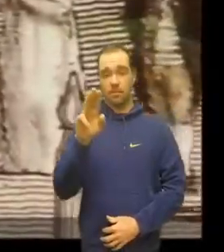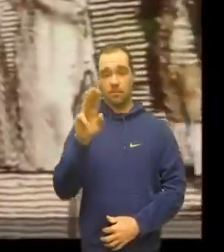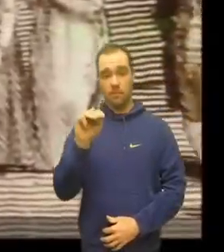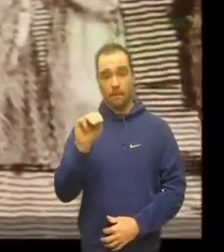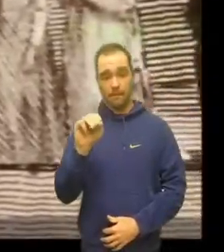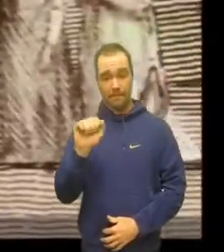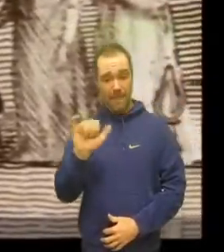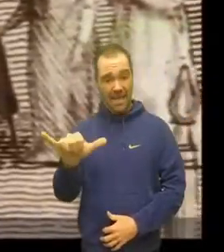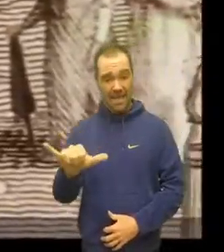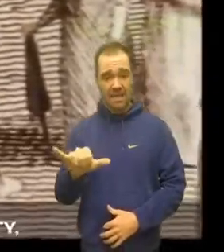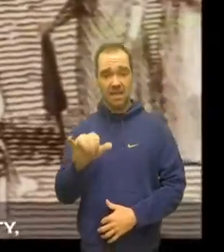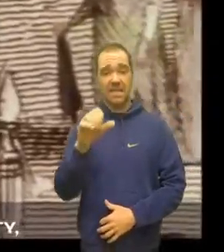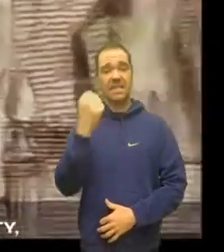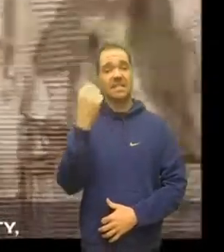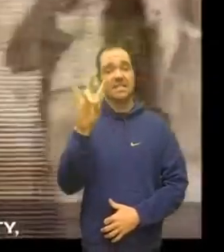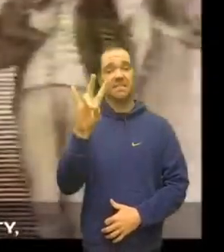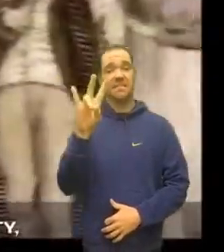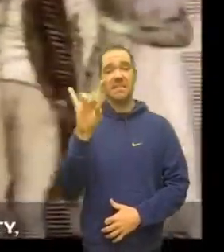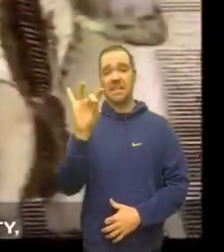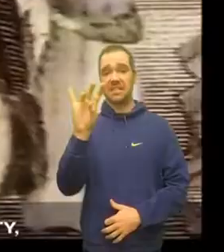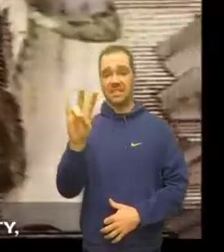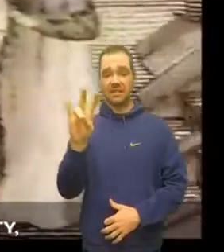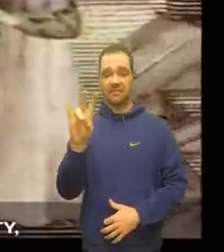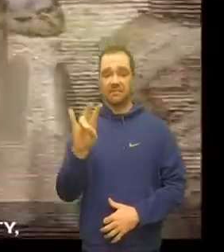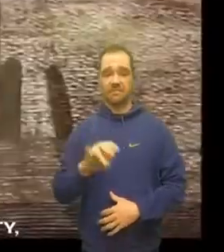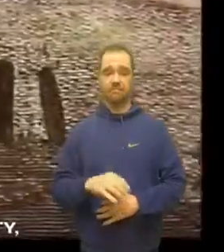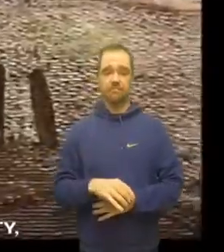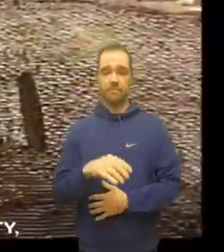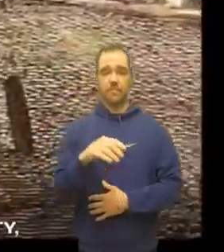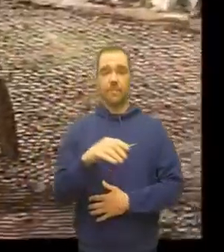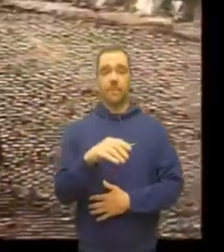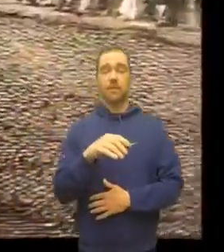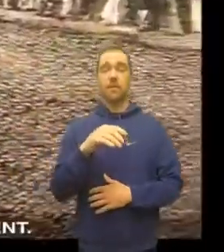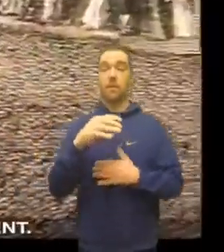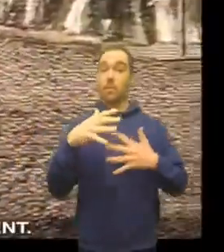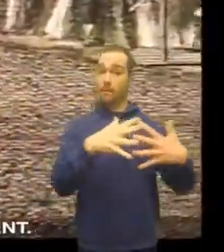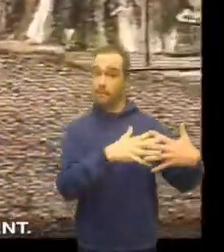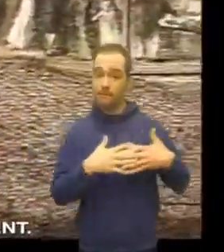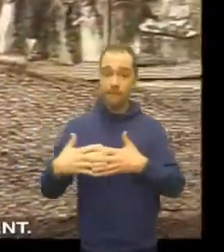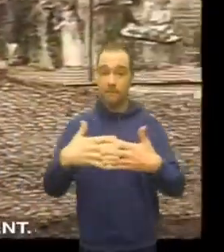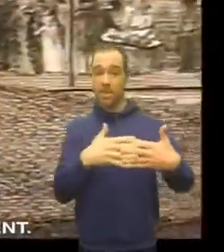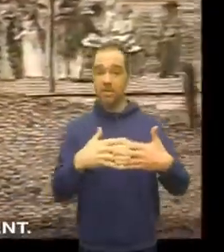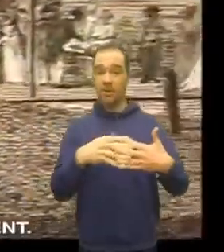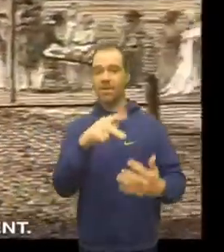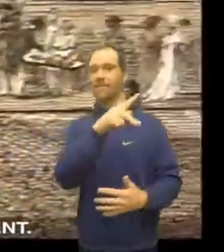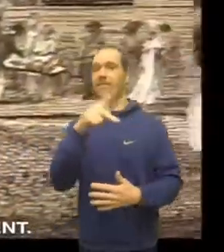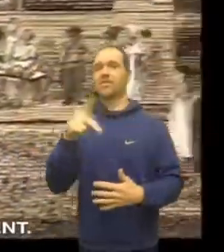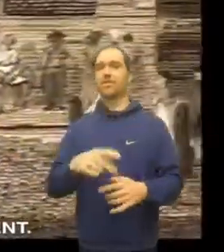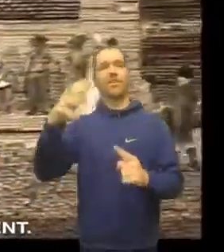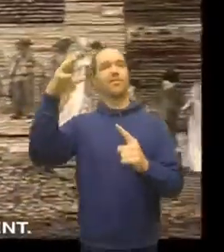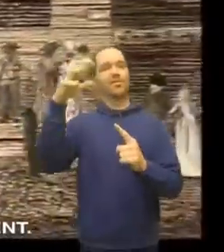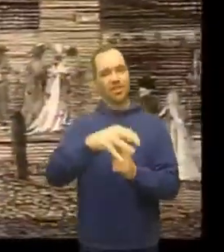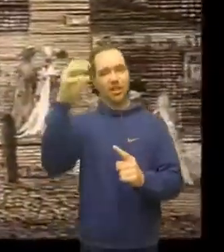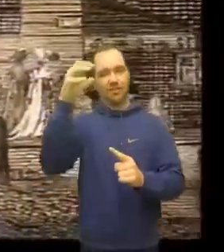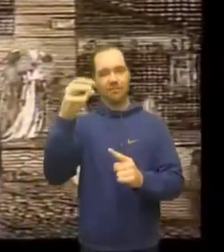May, 1787. Philadelphia, America's largest city, is abuzz with excitement.